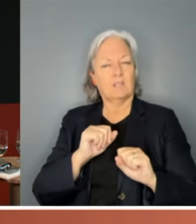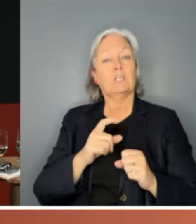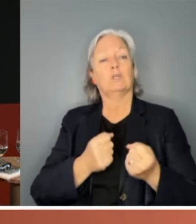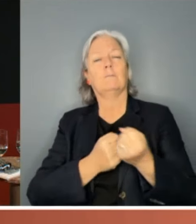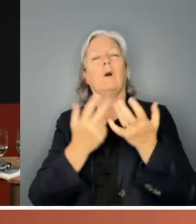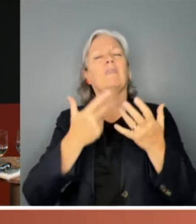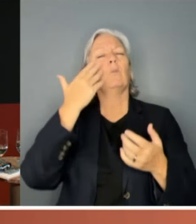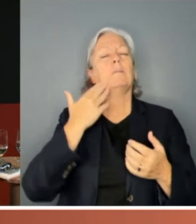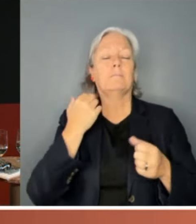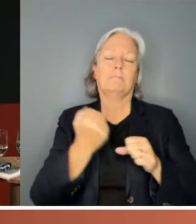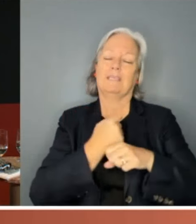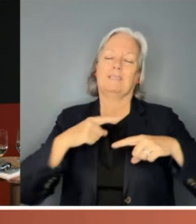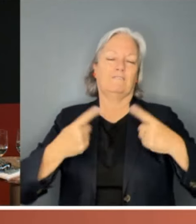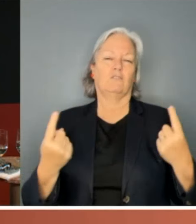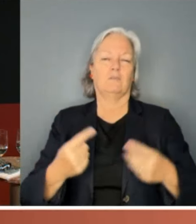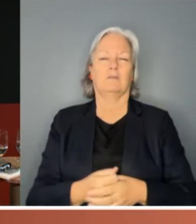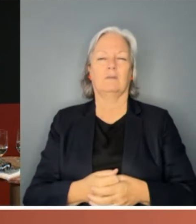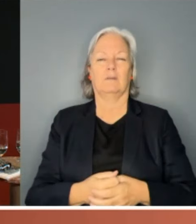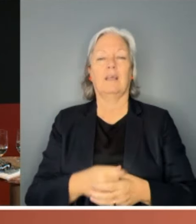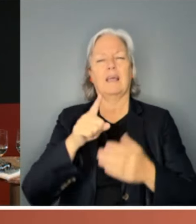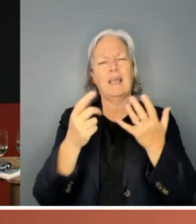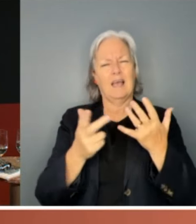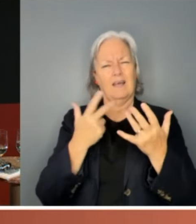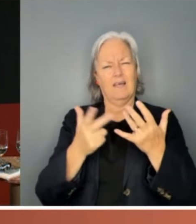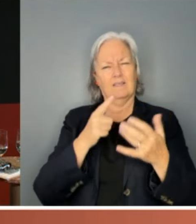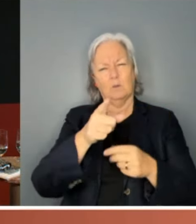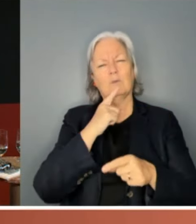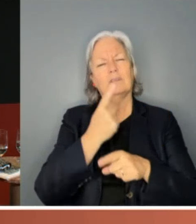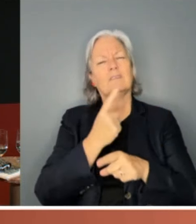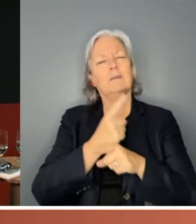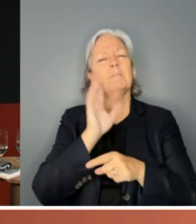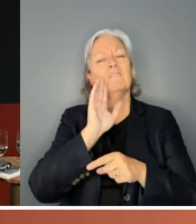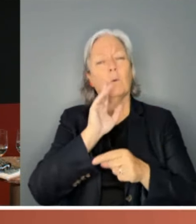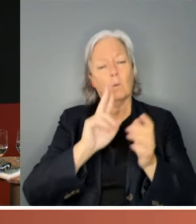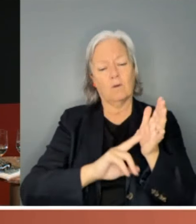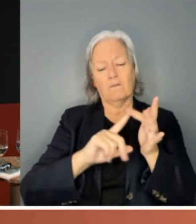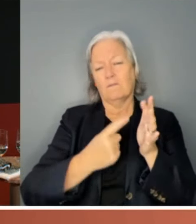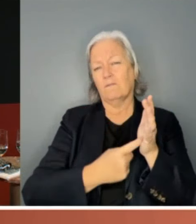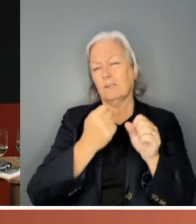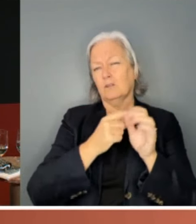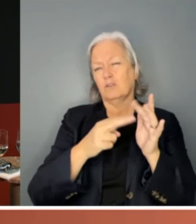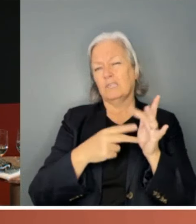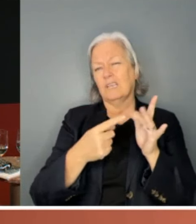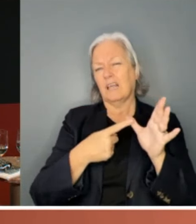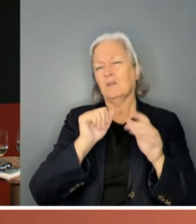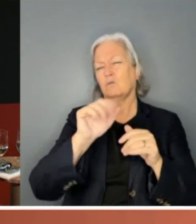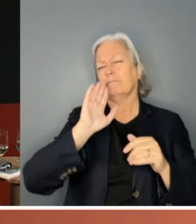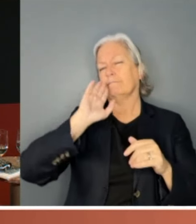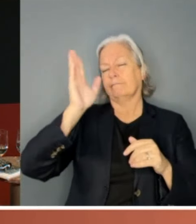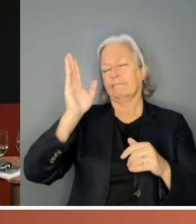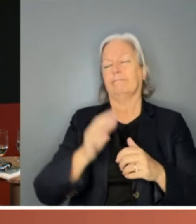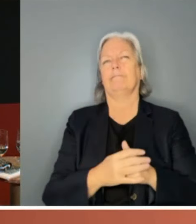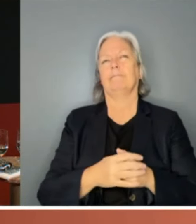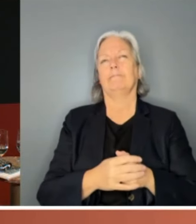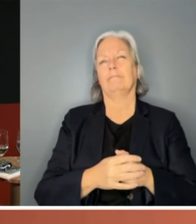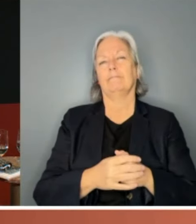difference. And I'll pick up on something you said, Virginia, and just a while ago. And that is you're